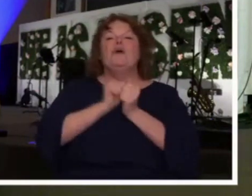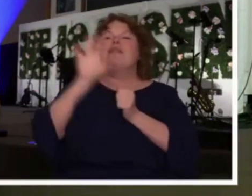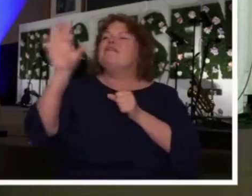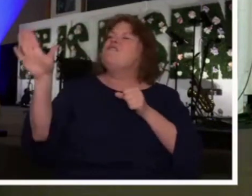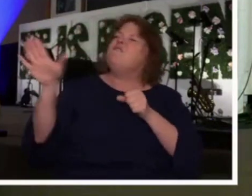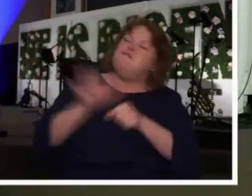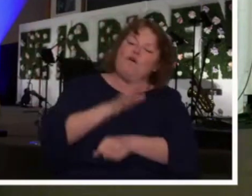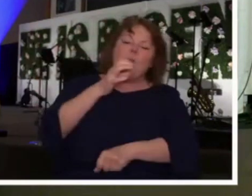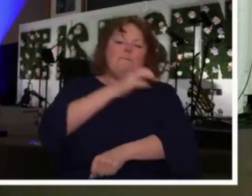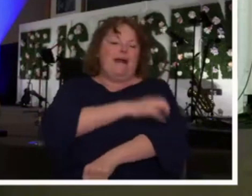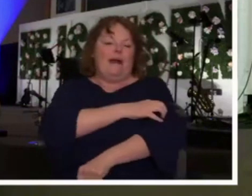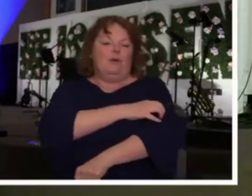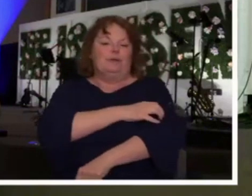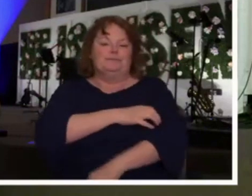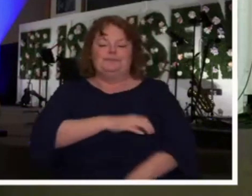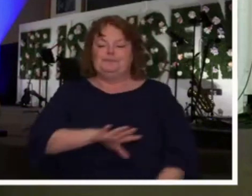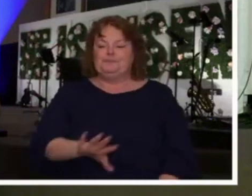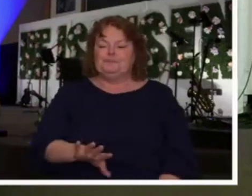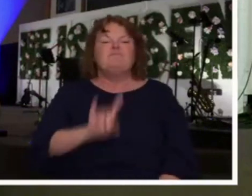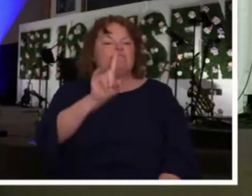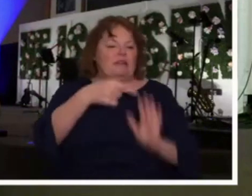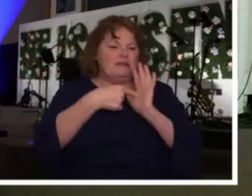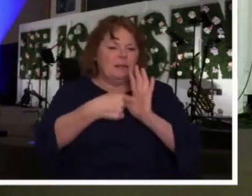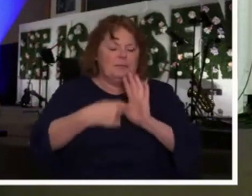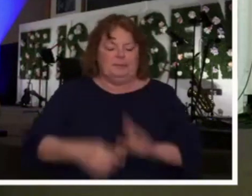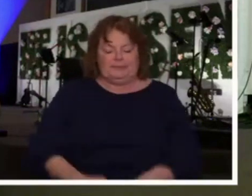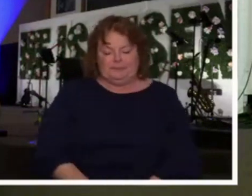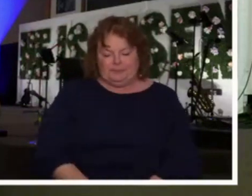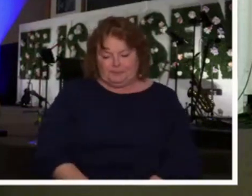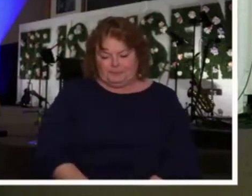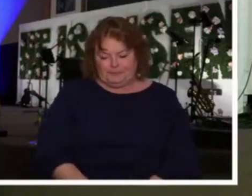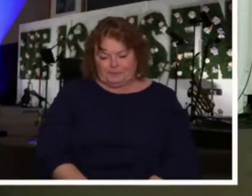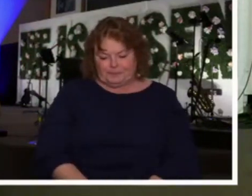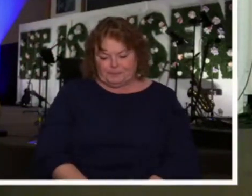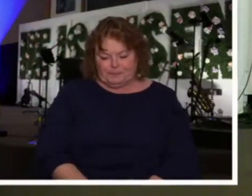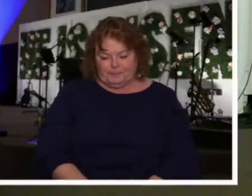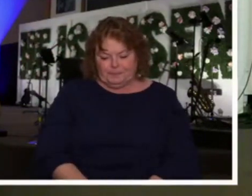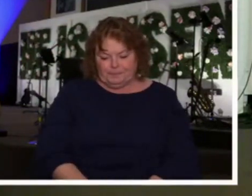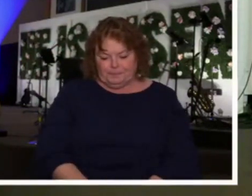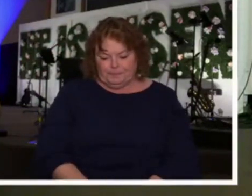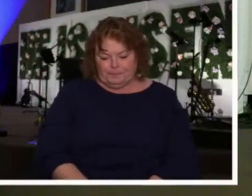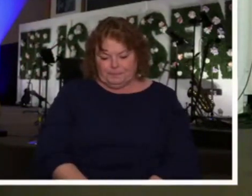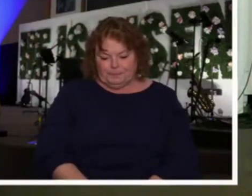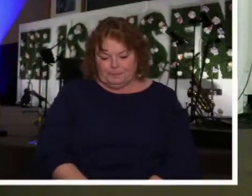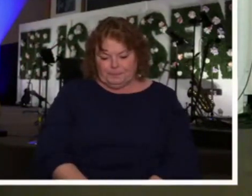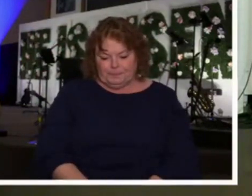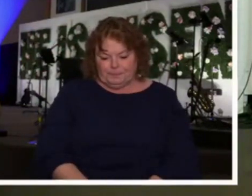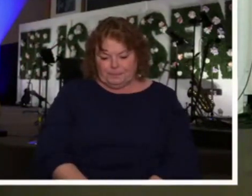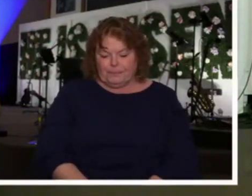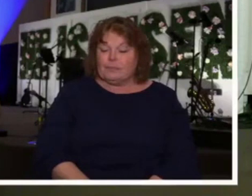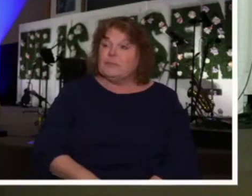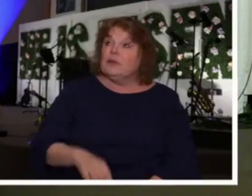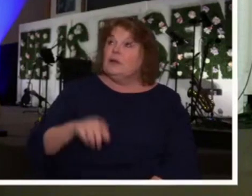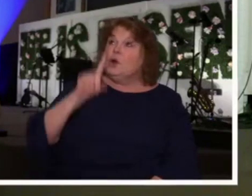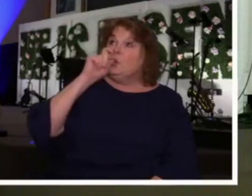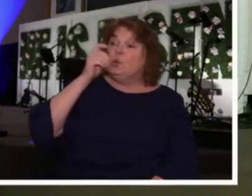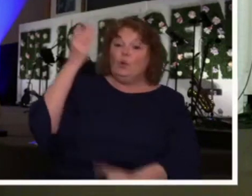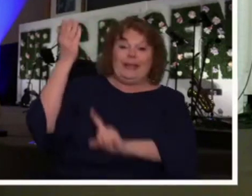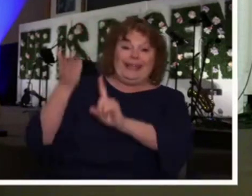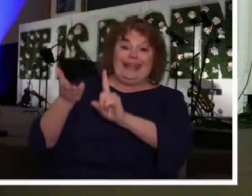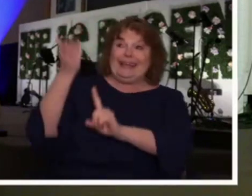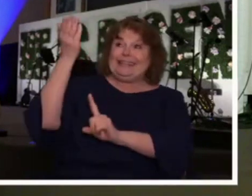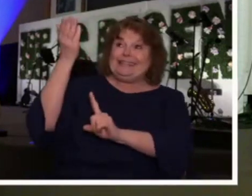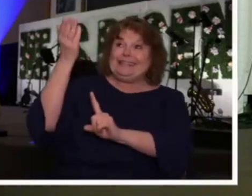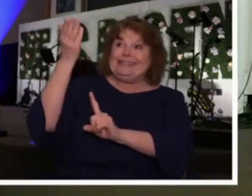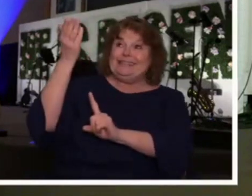to think about it this way, He never dilutes who He is to enter into